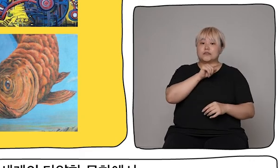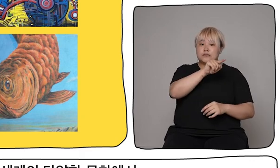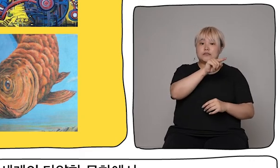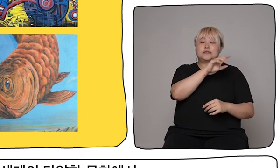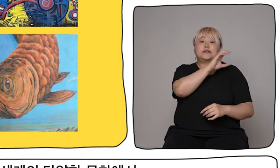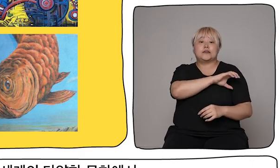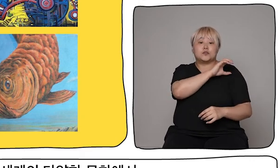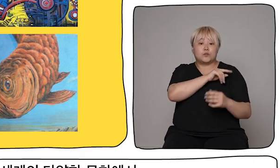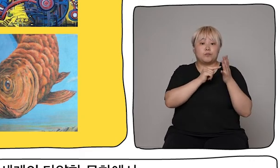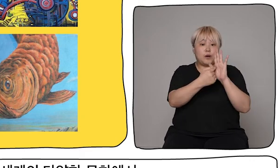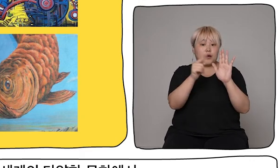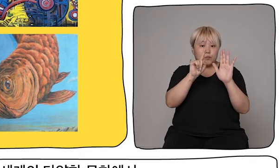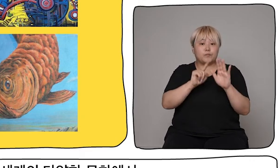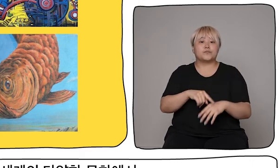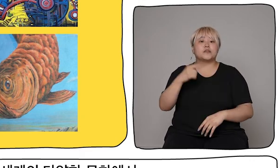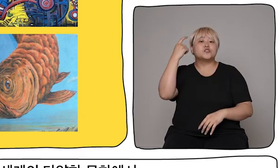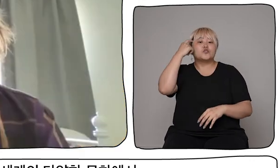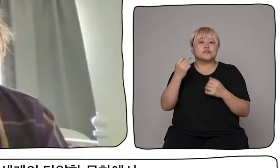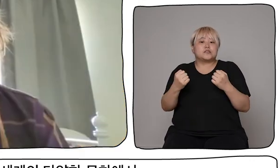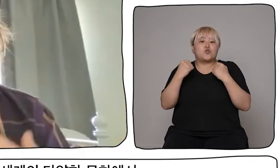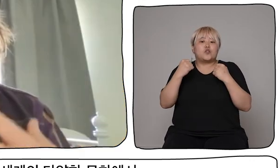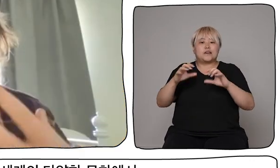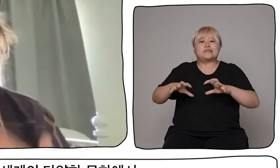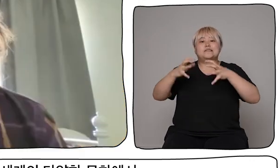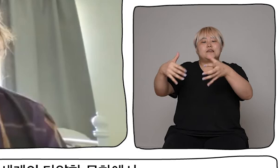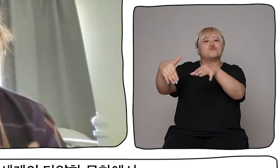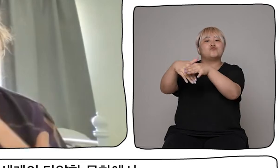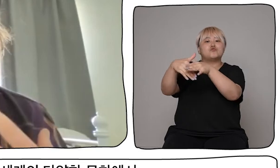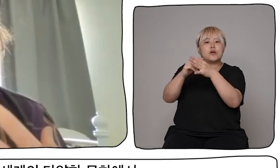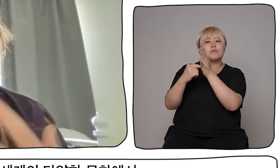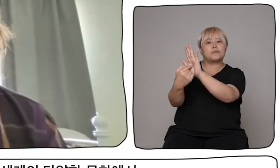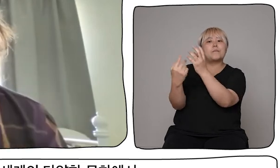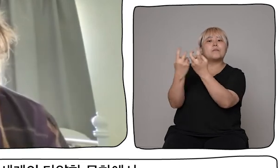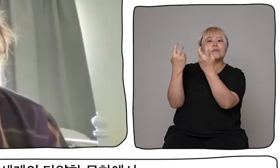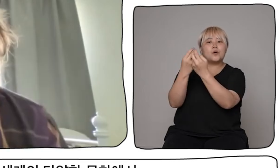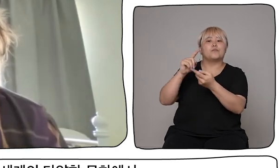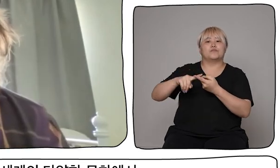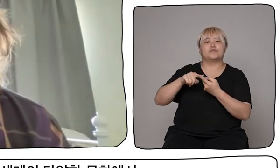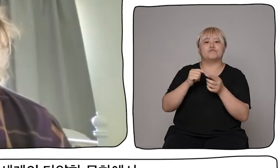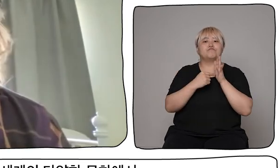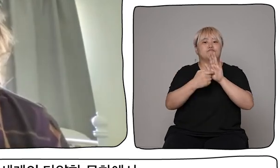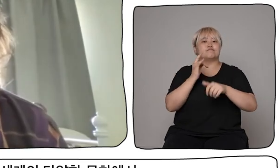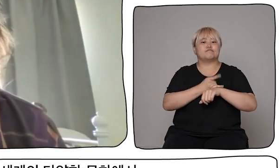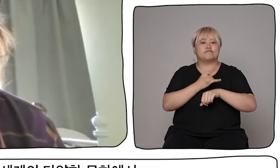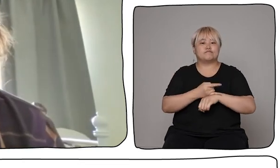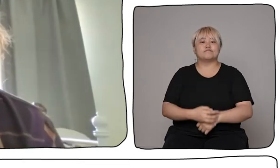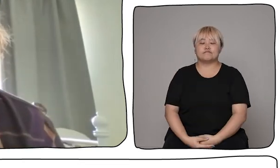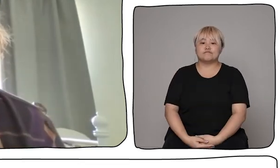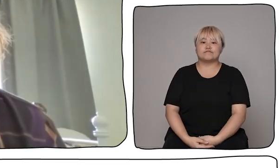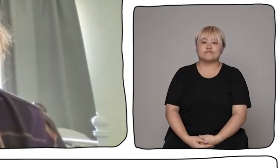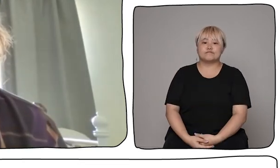treated and managed in various cultures around the world.